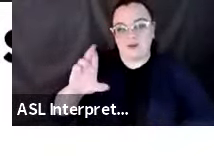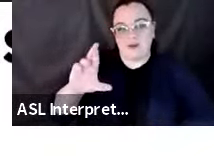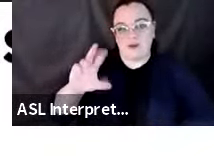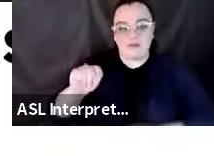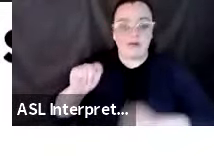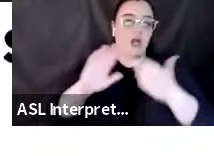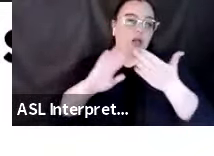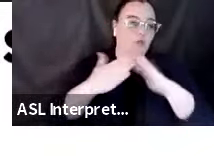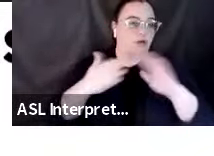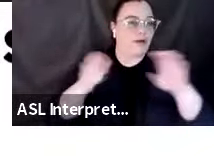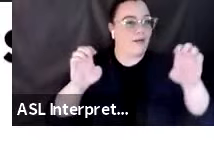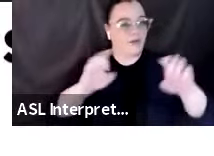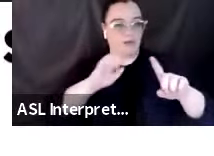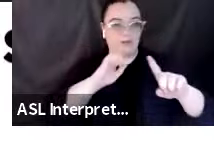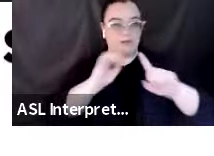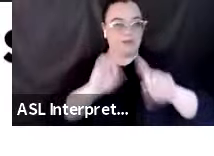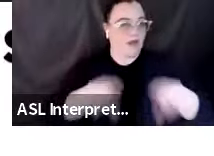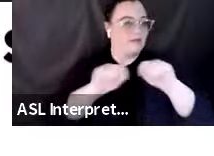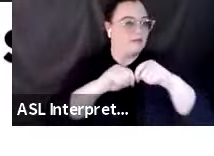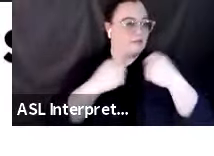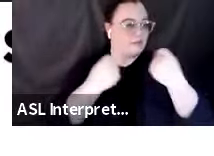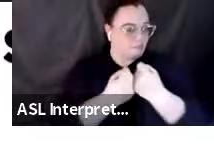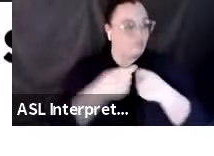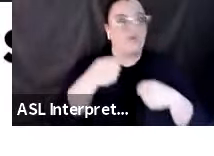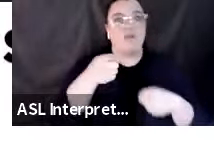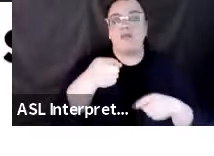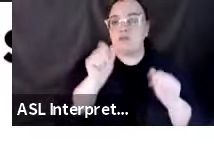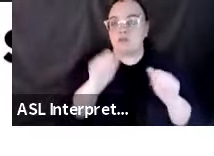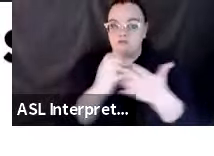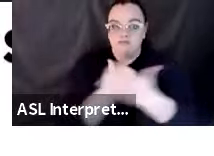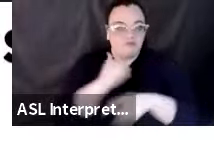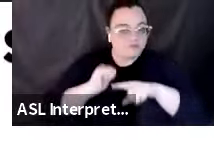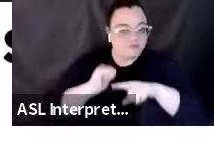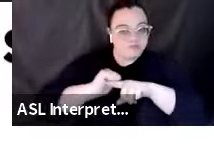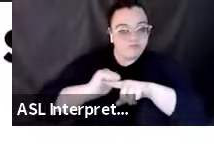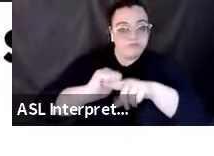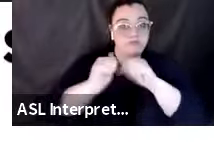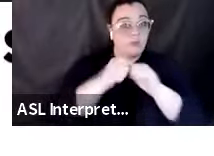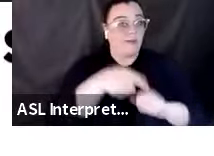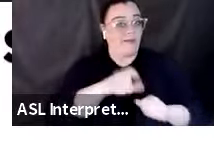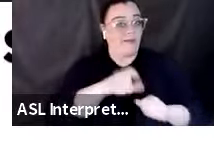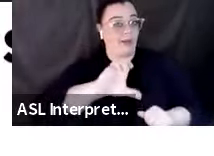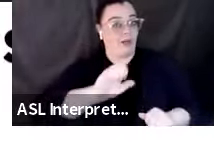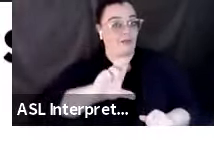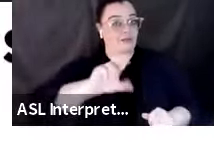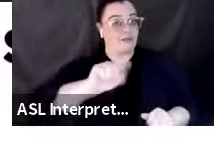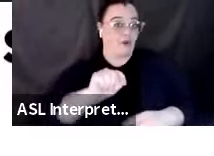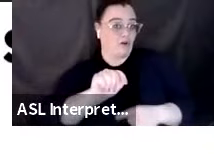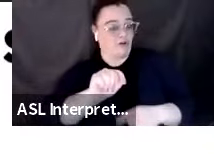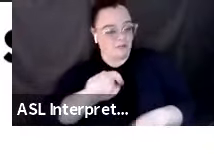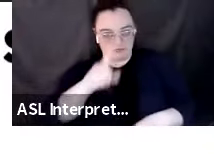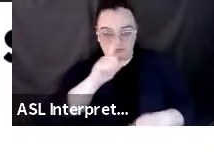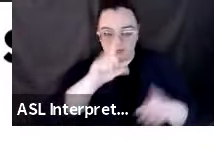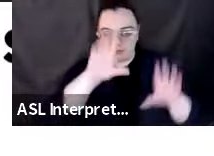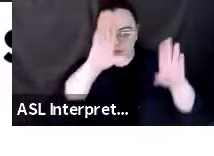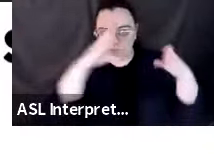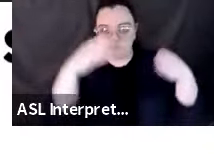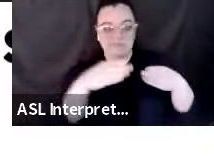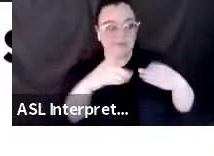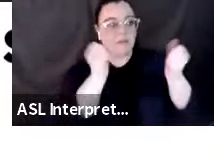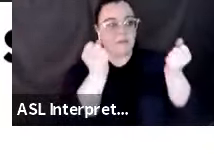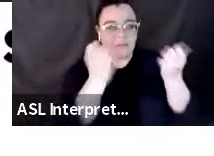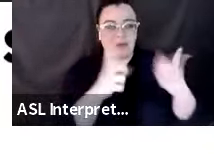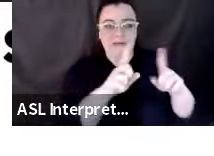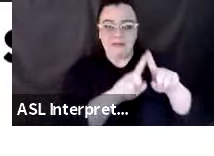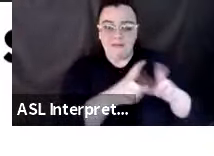that you can get really excellent training covering a lot of what we've been talking